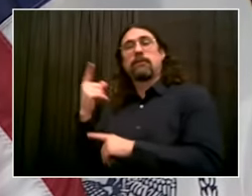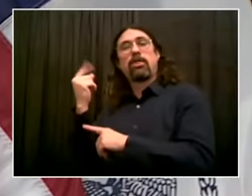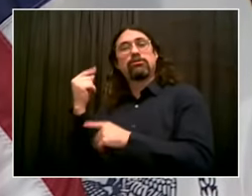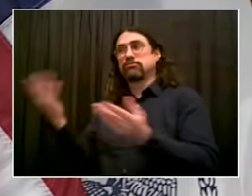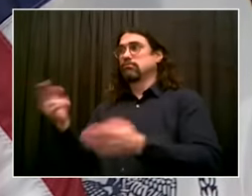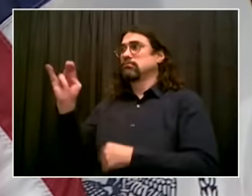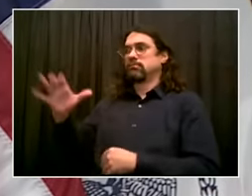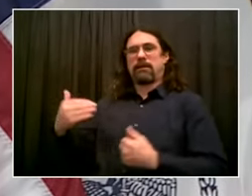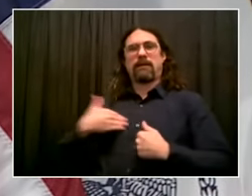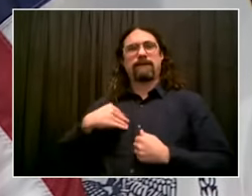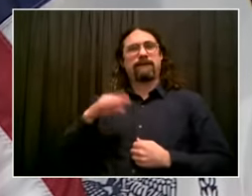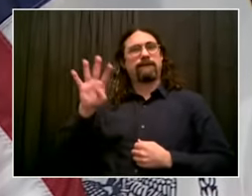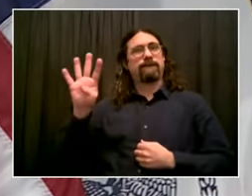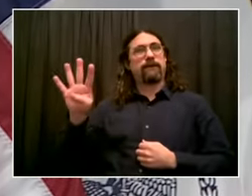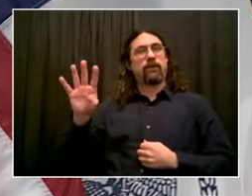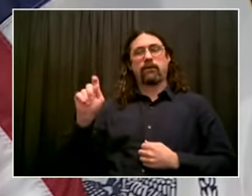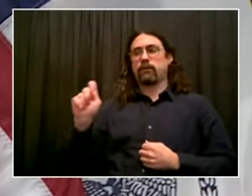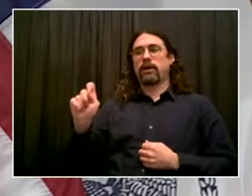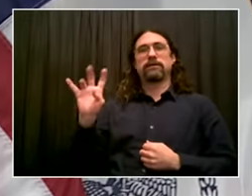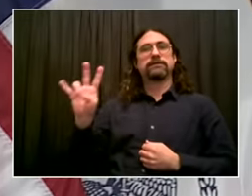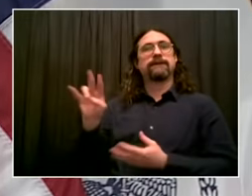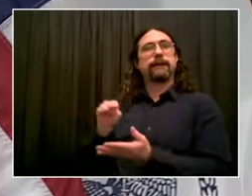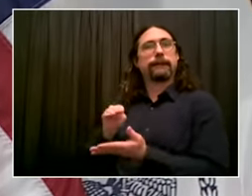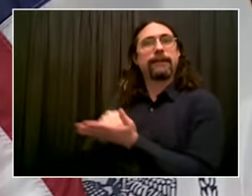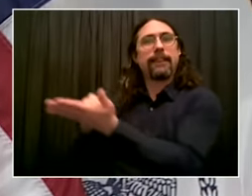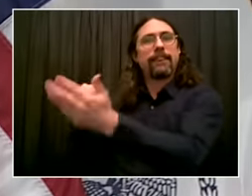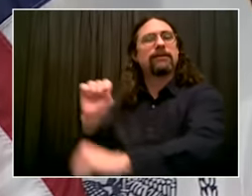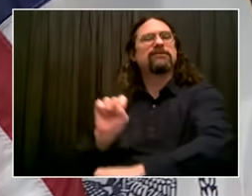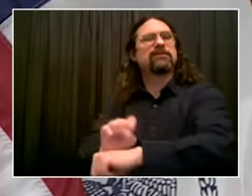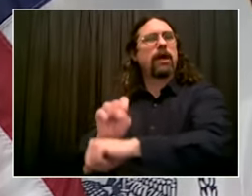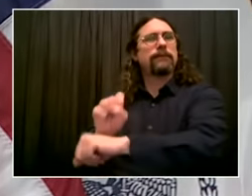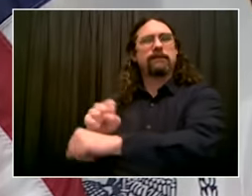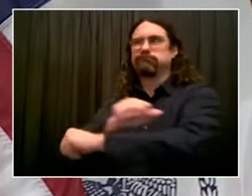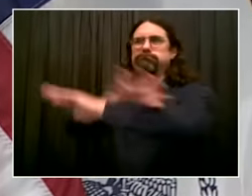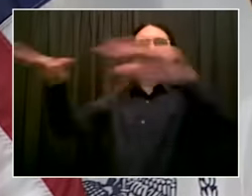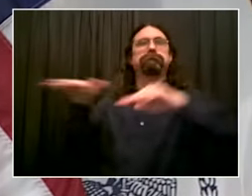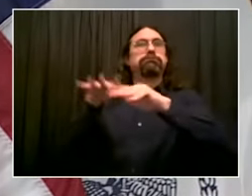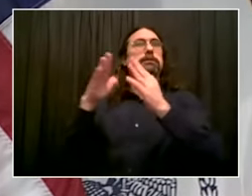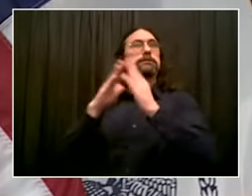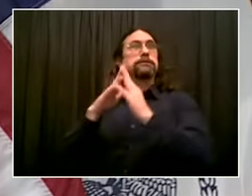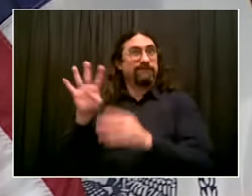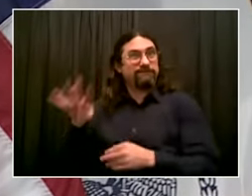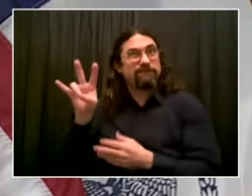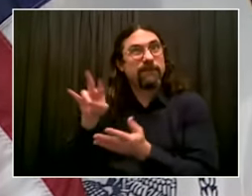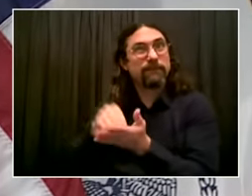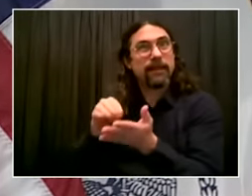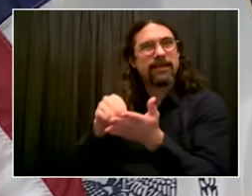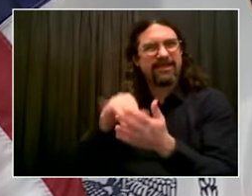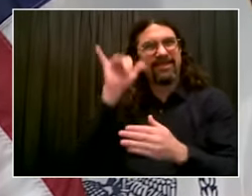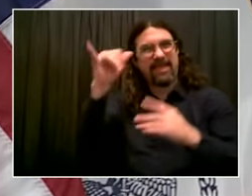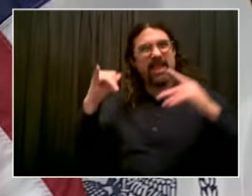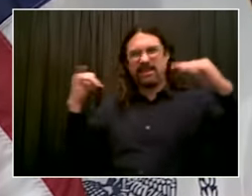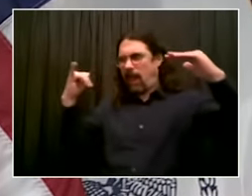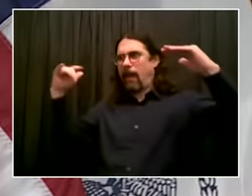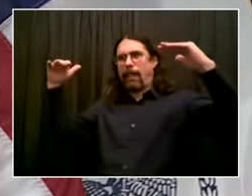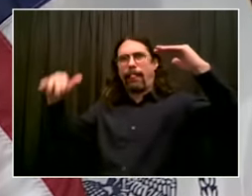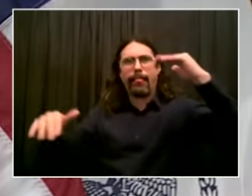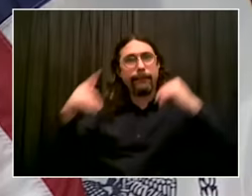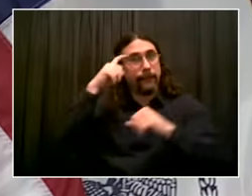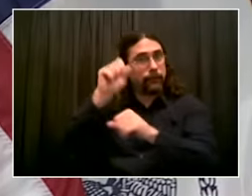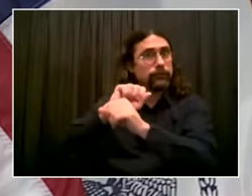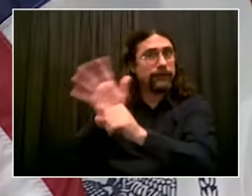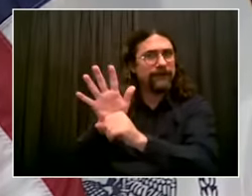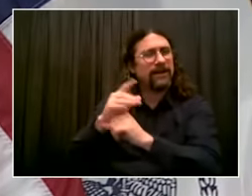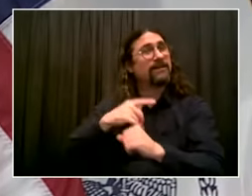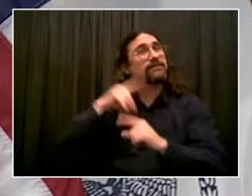our losses and then we can go farther and become even stronger. 5G is going to help us do it. But at the same time, we do